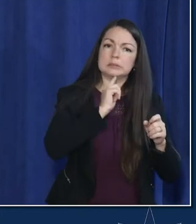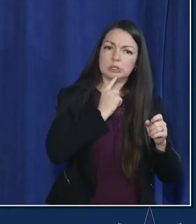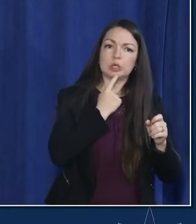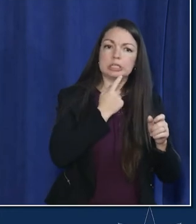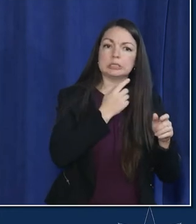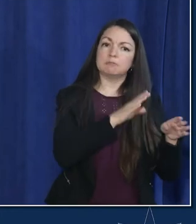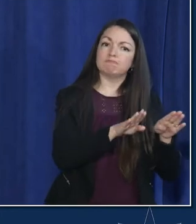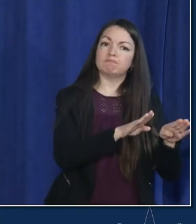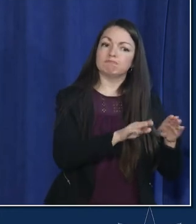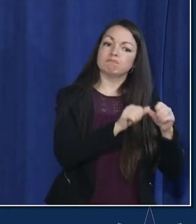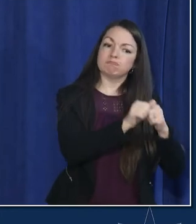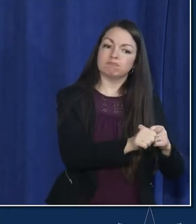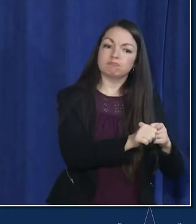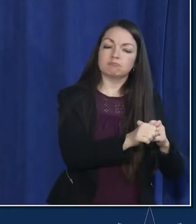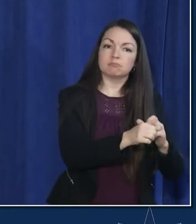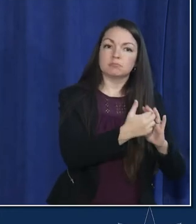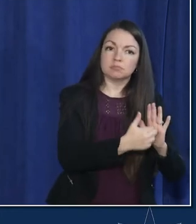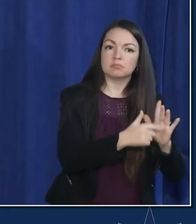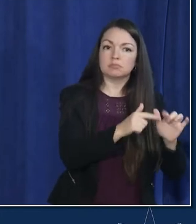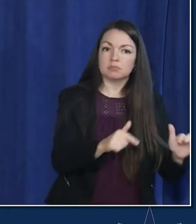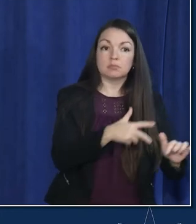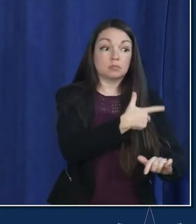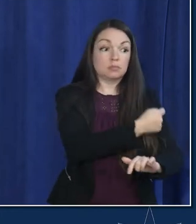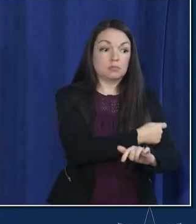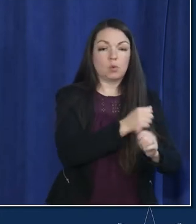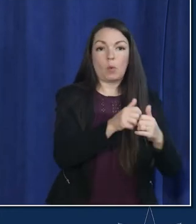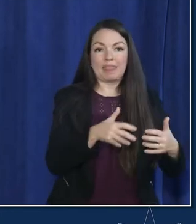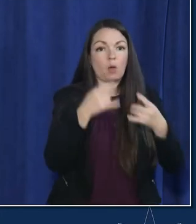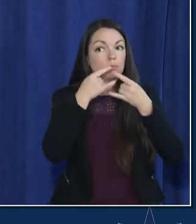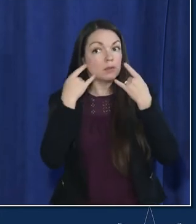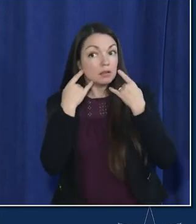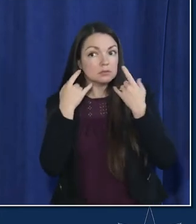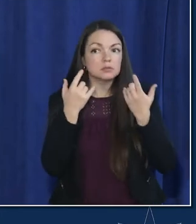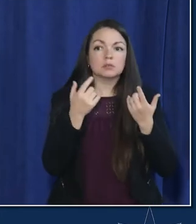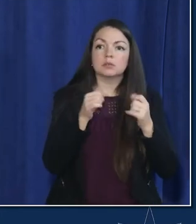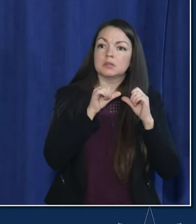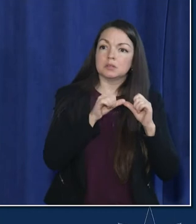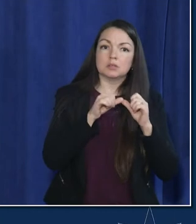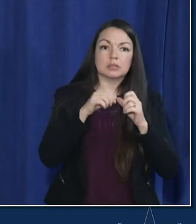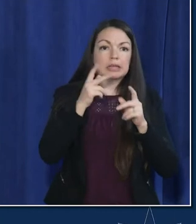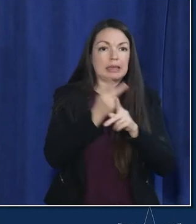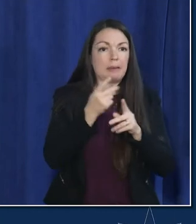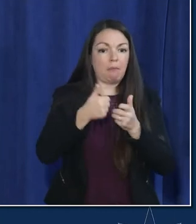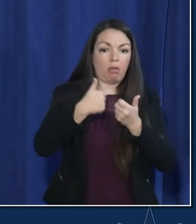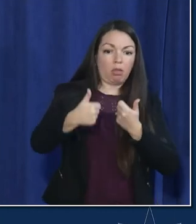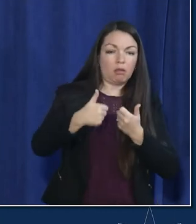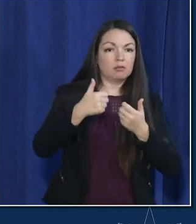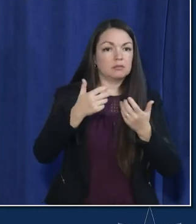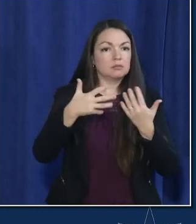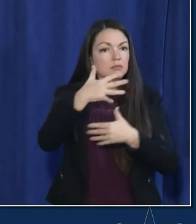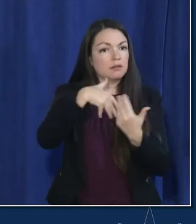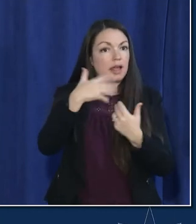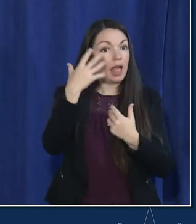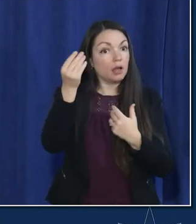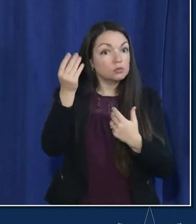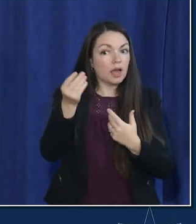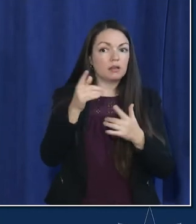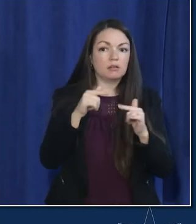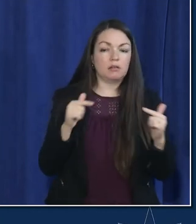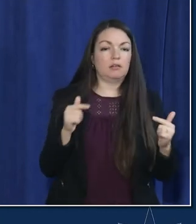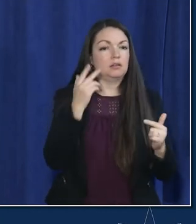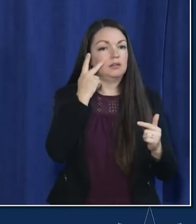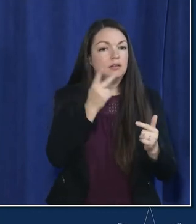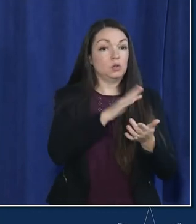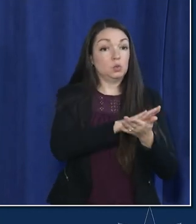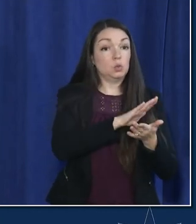where they've done a good job of vaccinating but even setting us out the vaccine where you're masking and doing the distancing doing some of that like school is a safer we saw